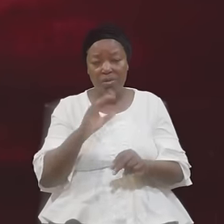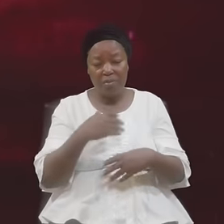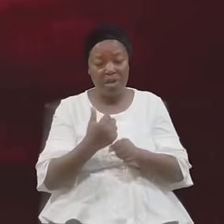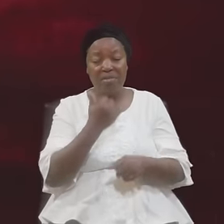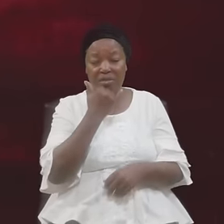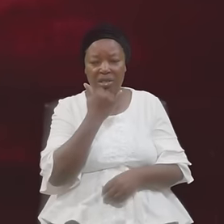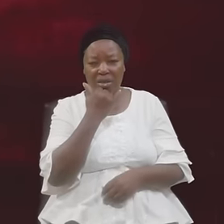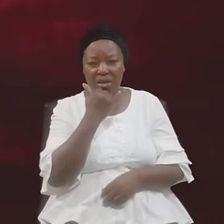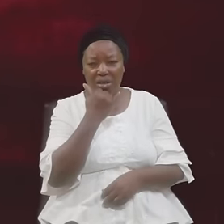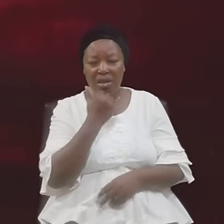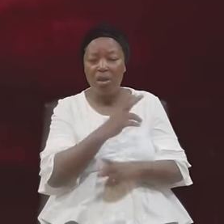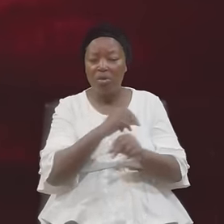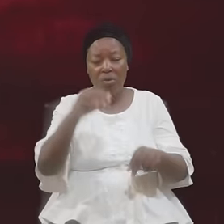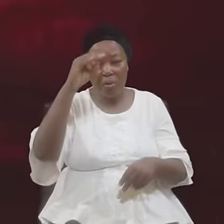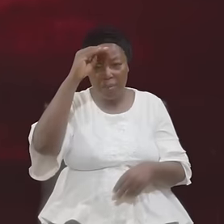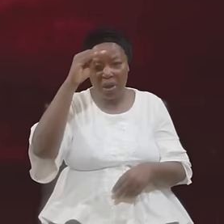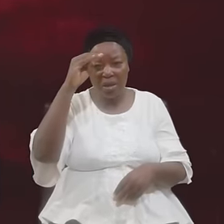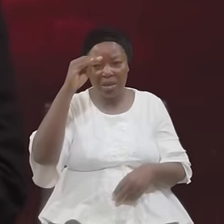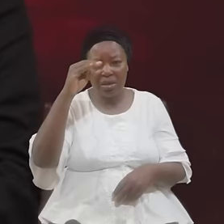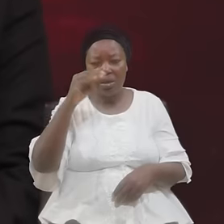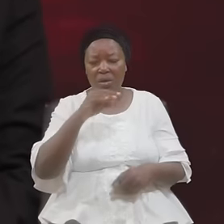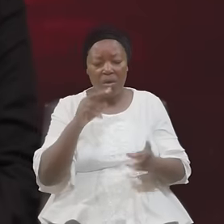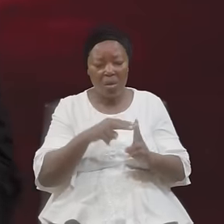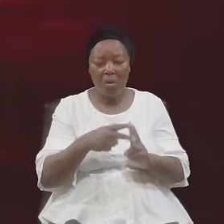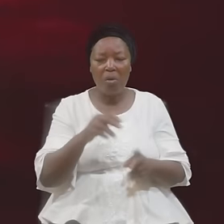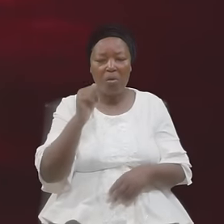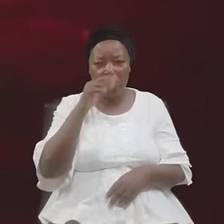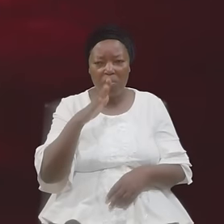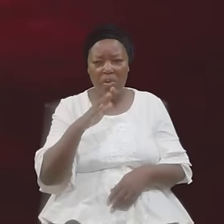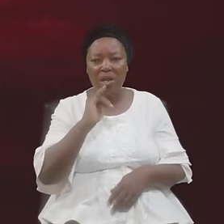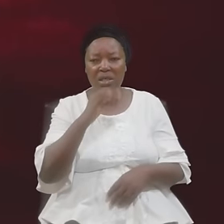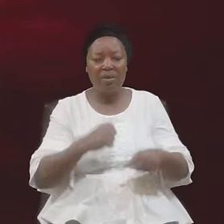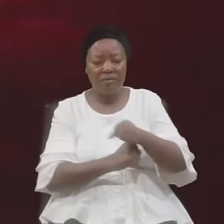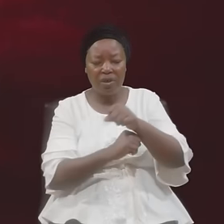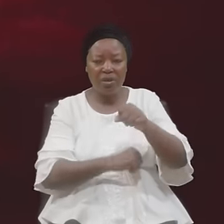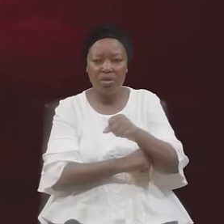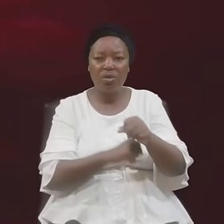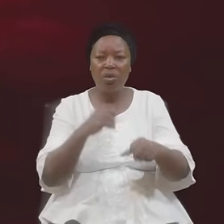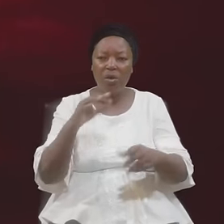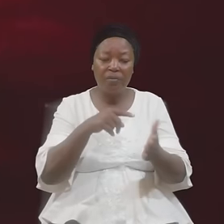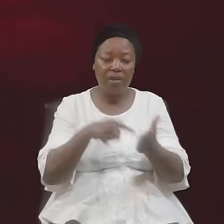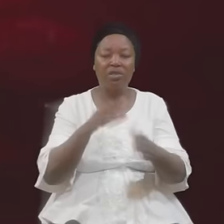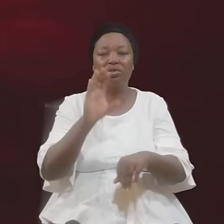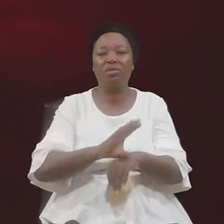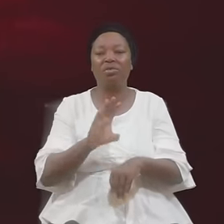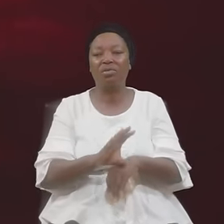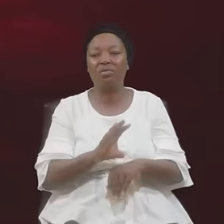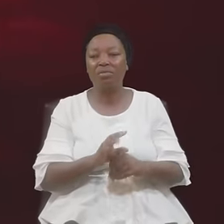No No Man No Woman Is The Foundation Of This Church